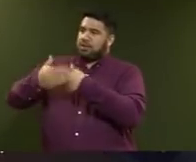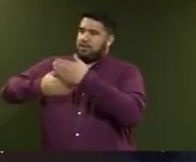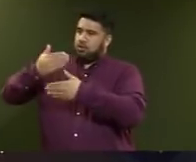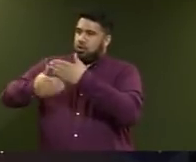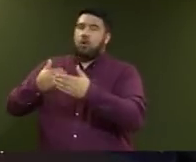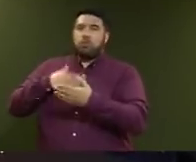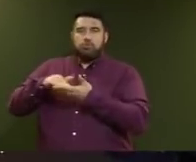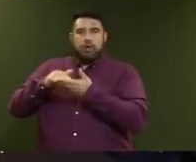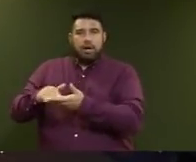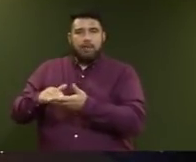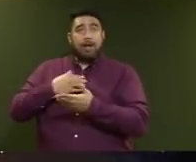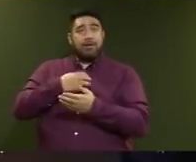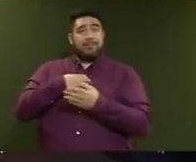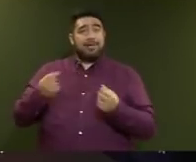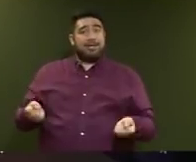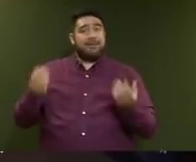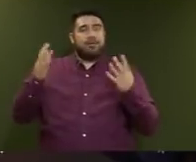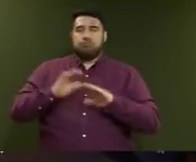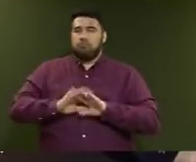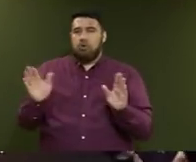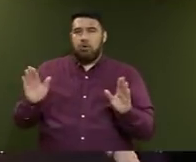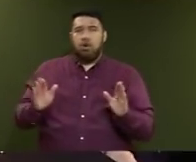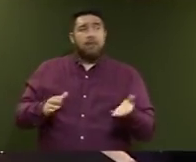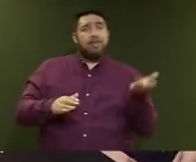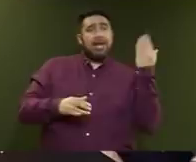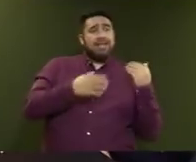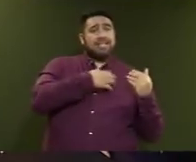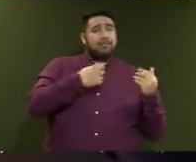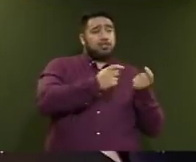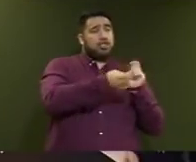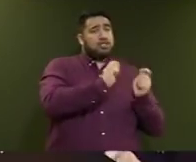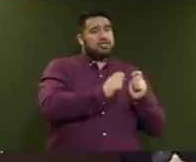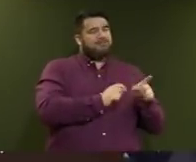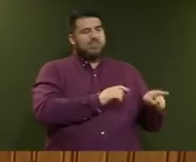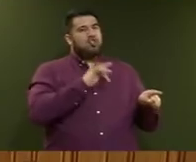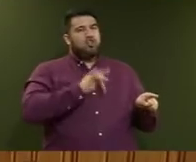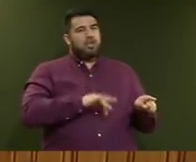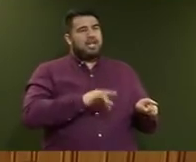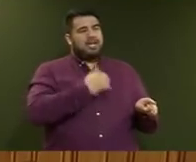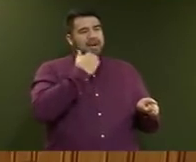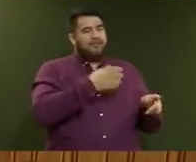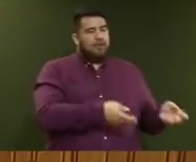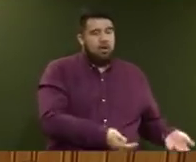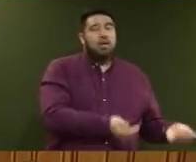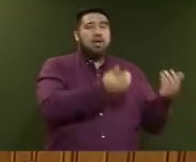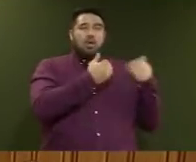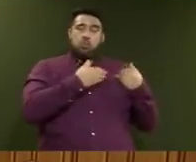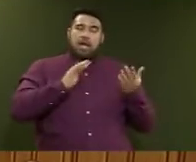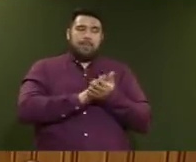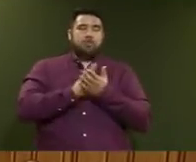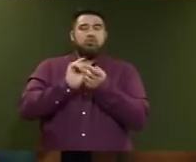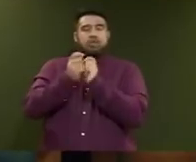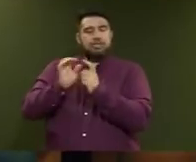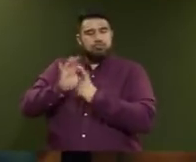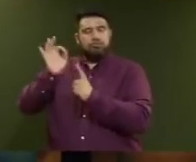has done. We haven't gone far enough with the reforms of the last government and we're, again, happy to pick up the pieces. Does she think